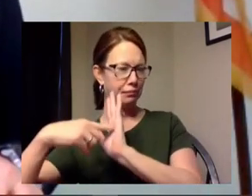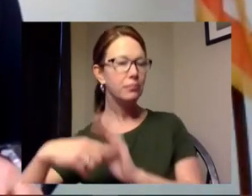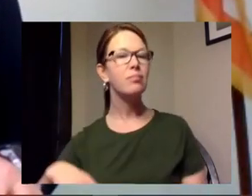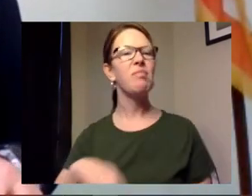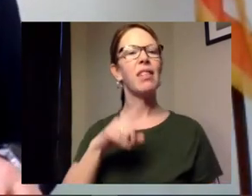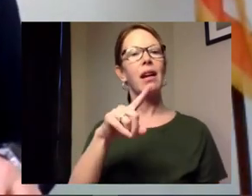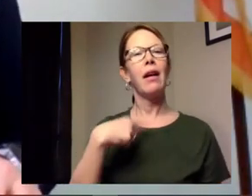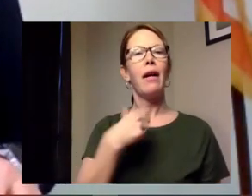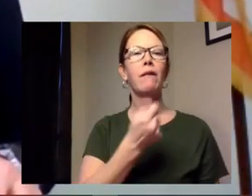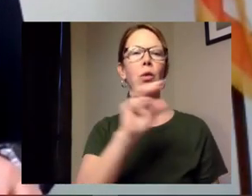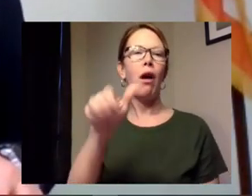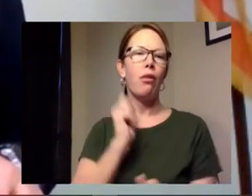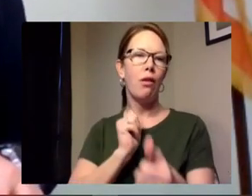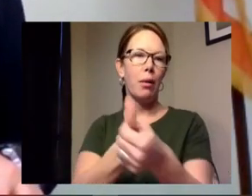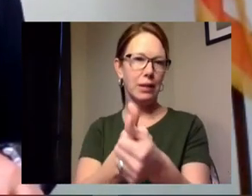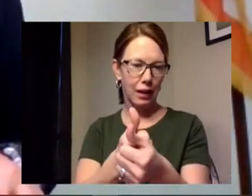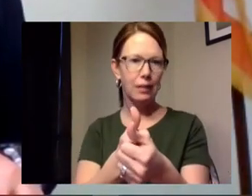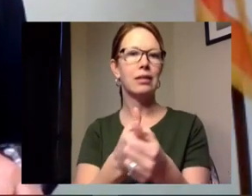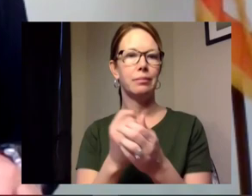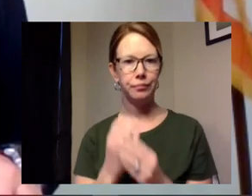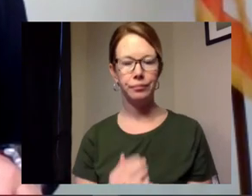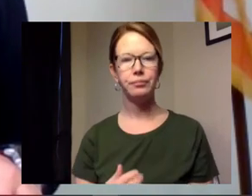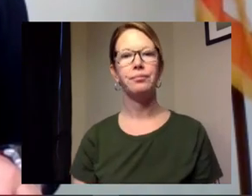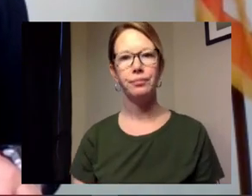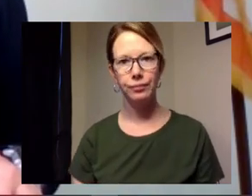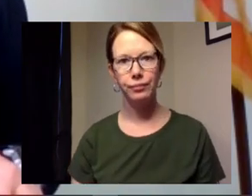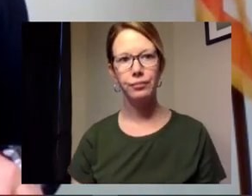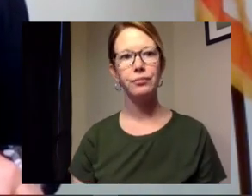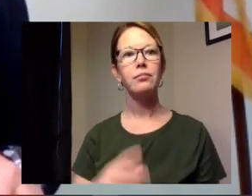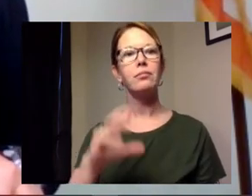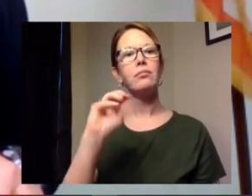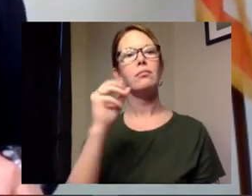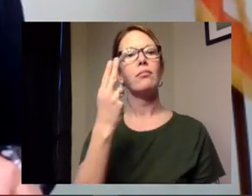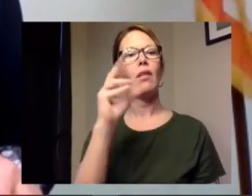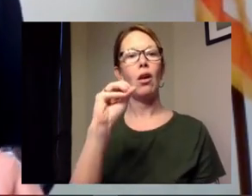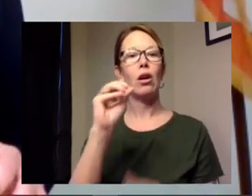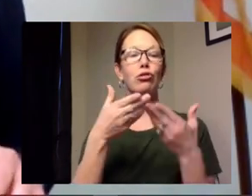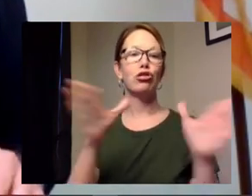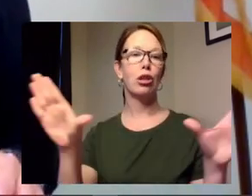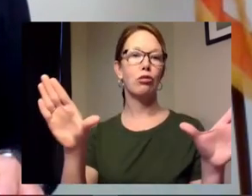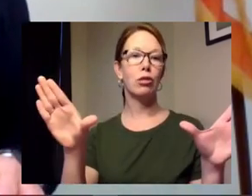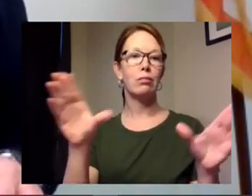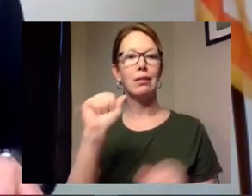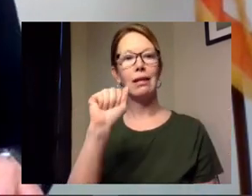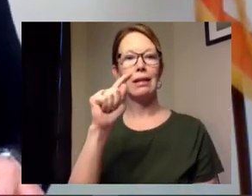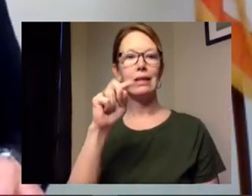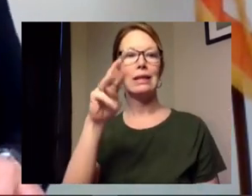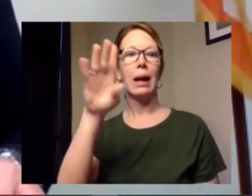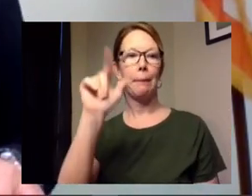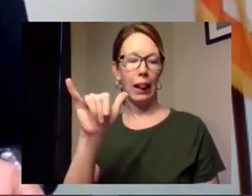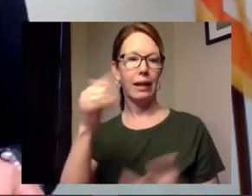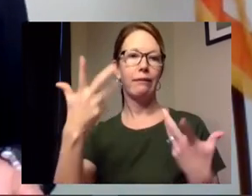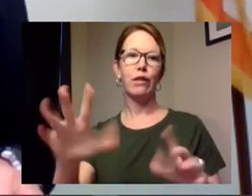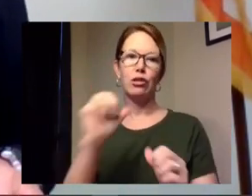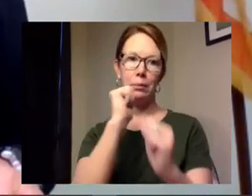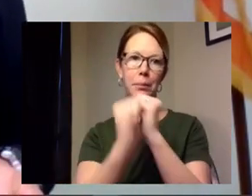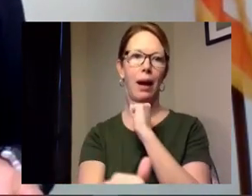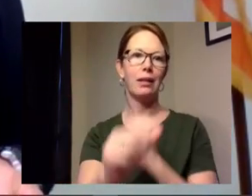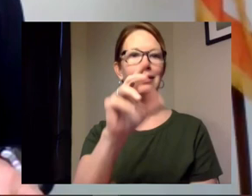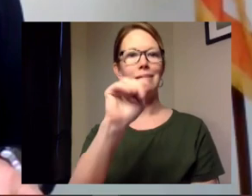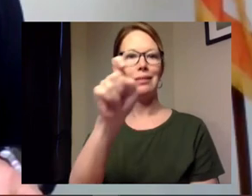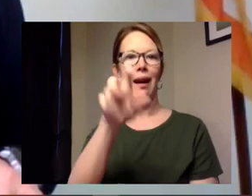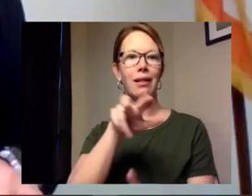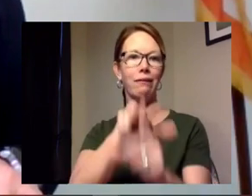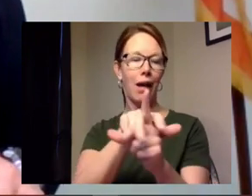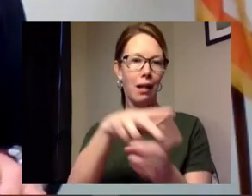a couple other updates that i want to give you the ohio general assembly has passed legislation to extend the tax filing and